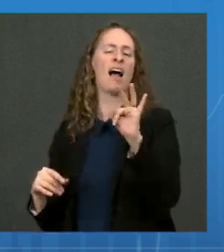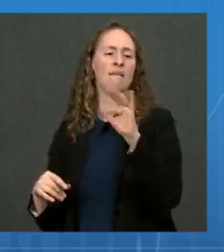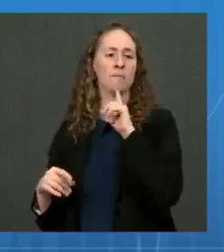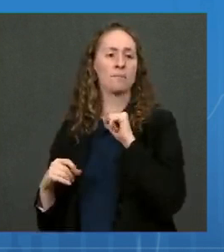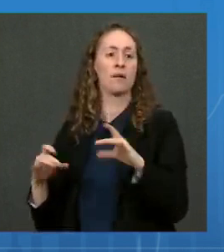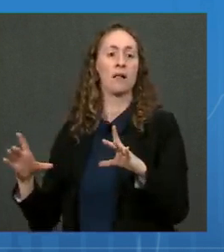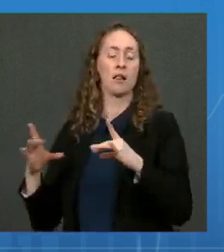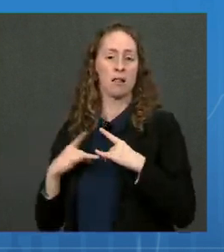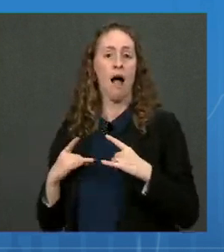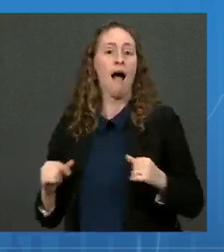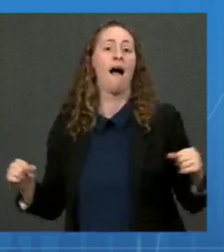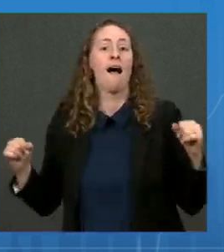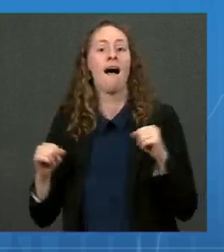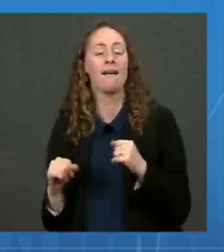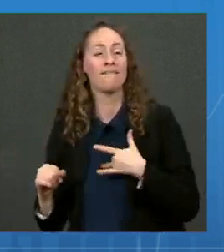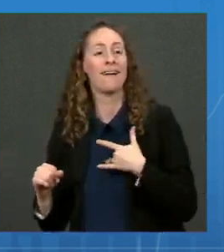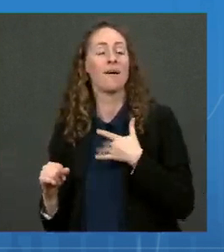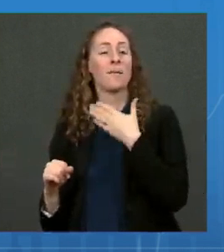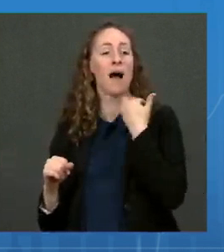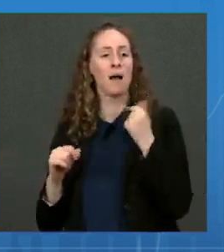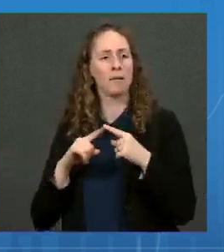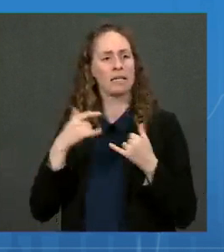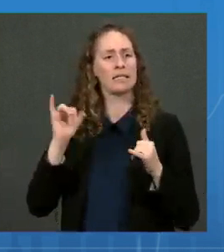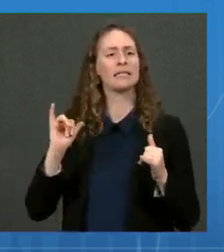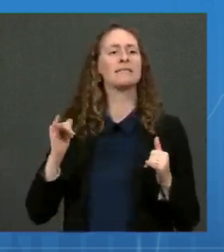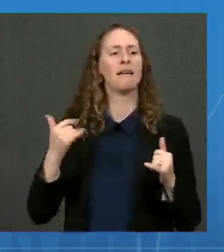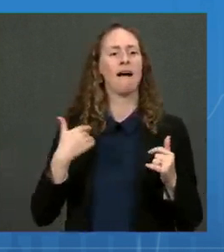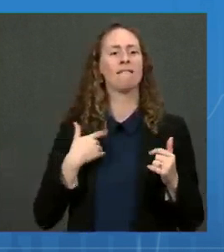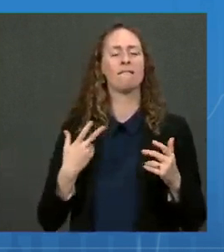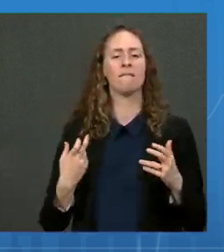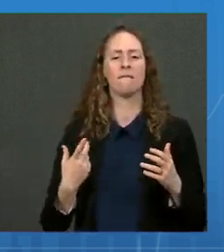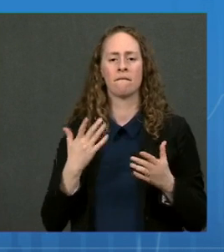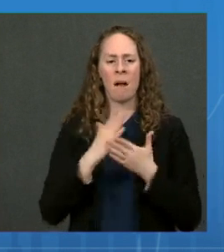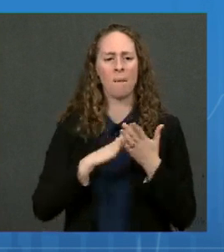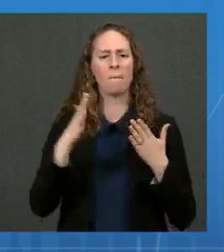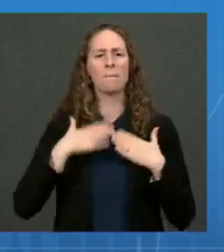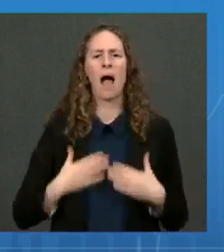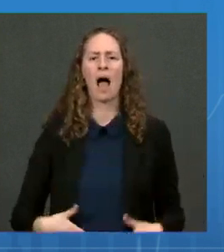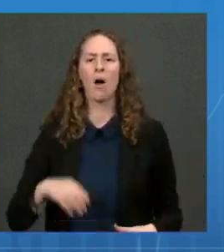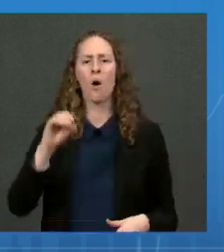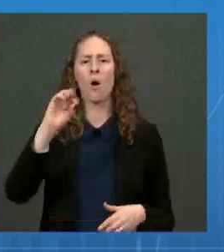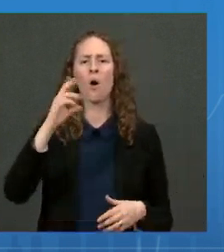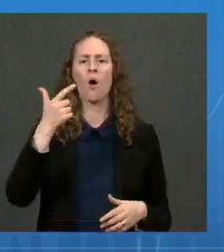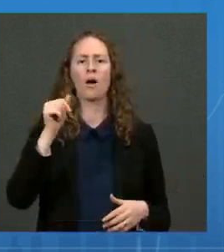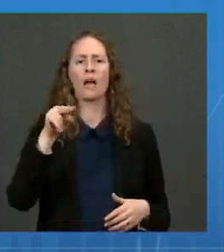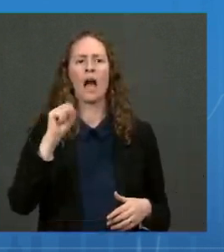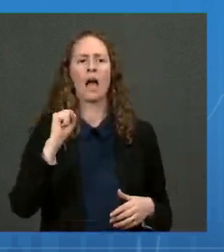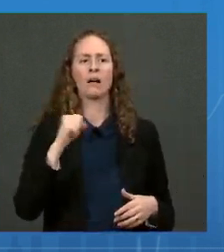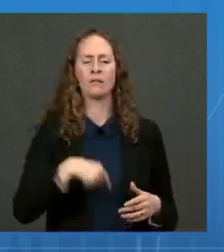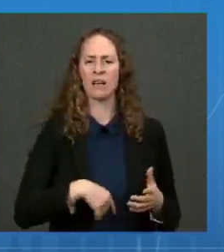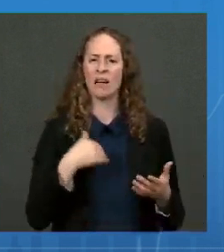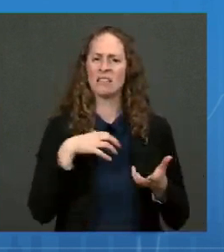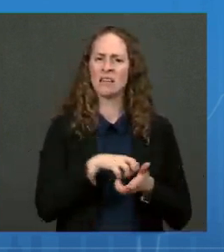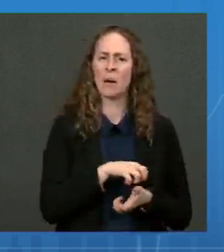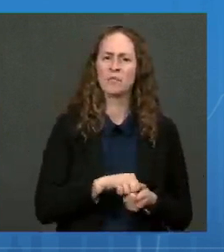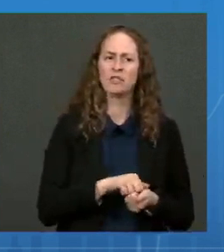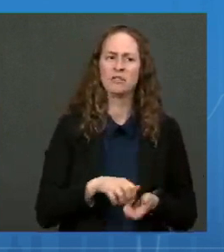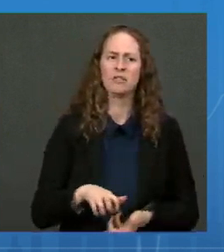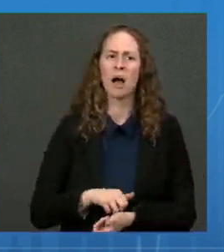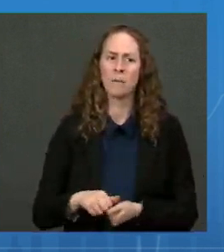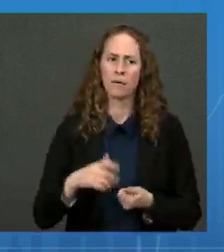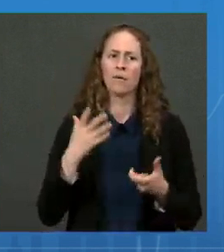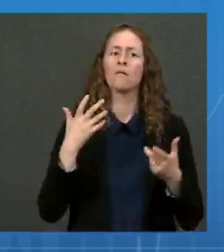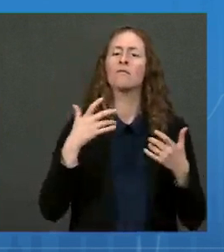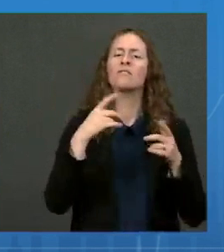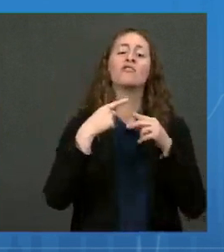of COVID, they can get what's called long COVID. And we have examples of people, and they may not necessarily be